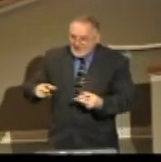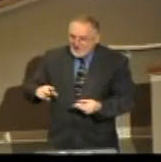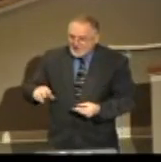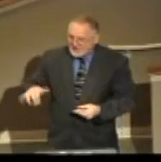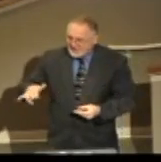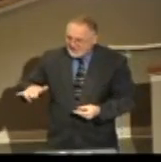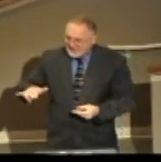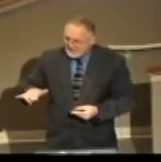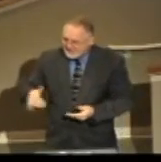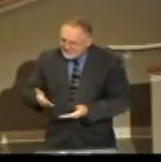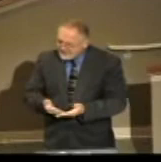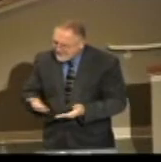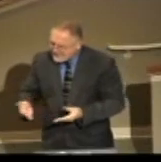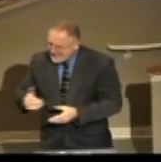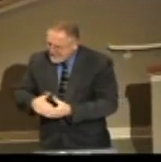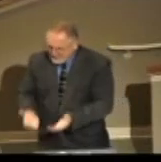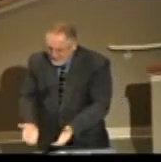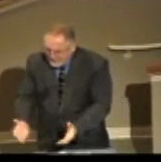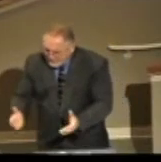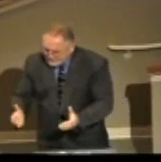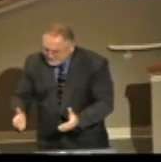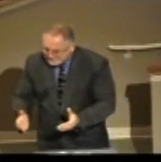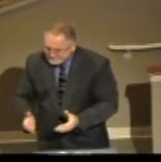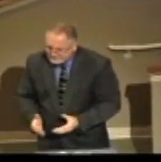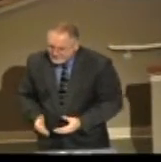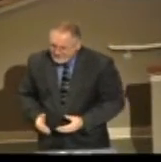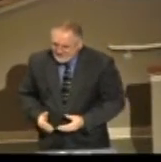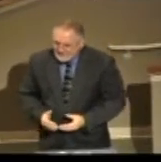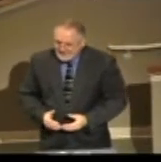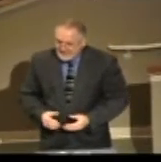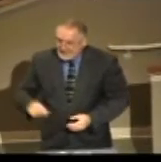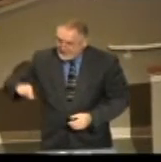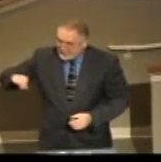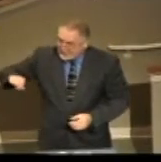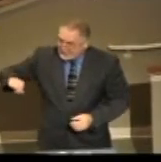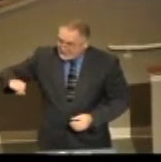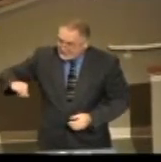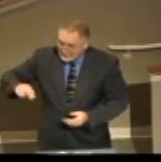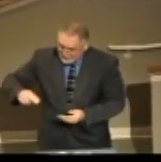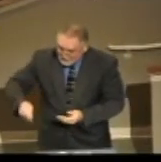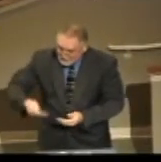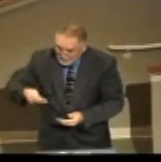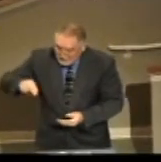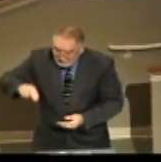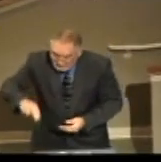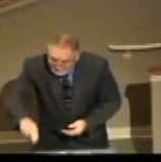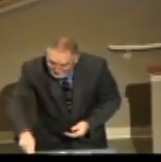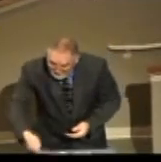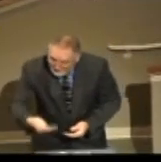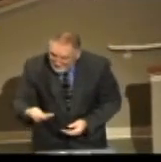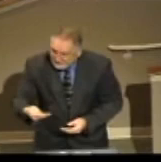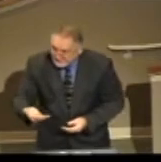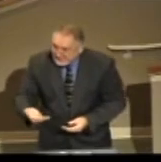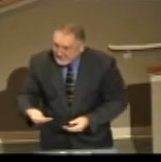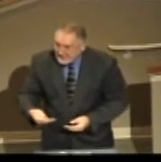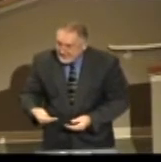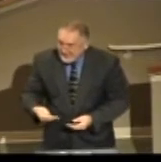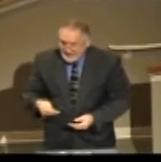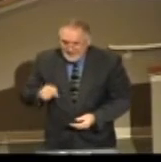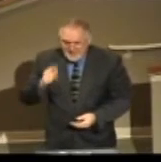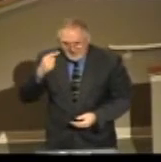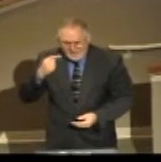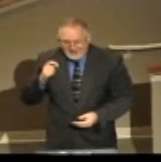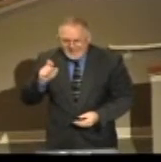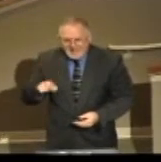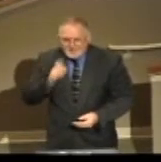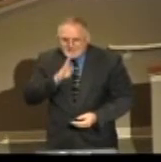substance in a bowl. And there was a spoon in it, and you could actually dip it. And I thought, this has to be